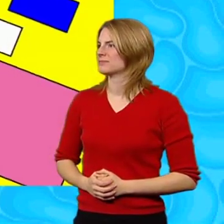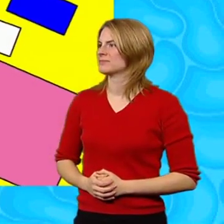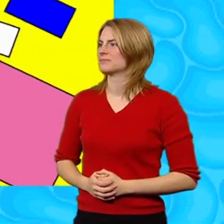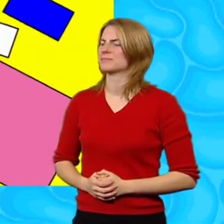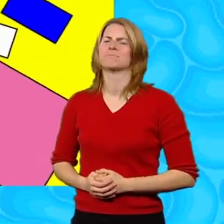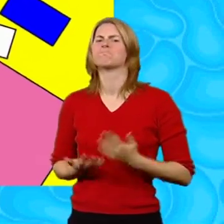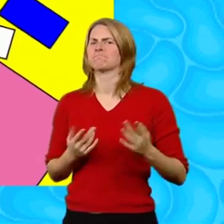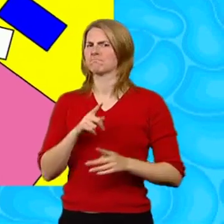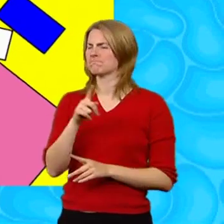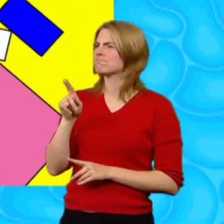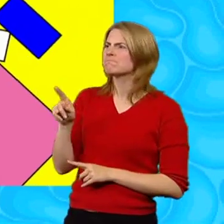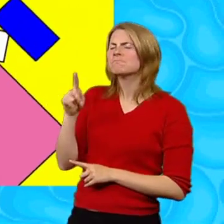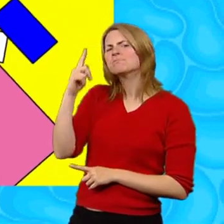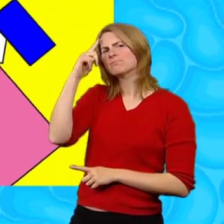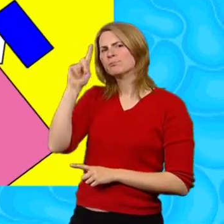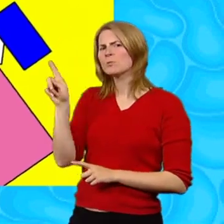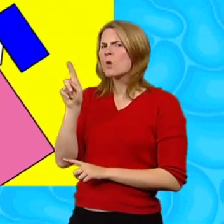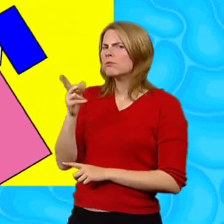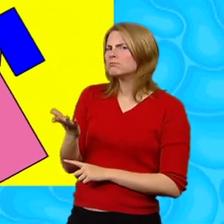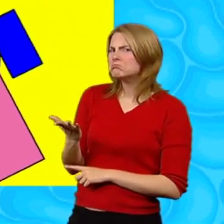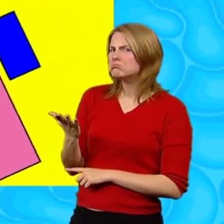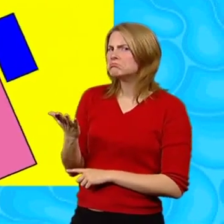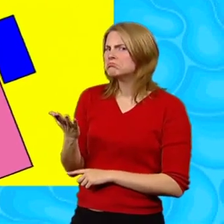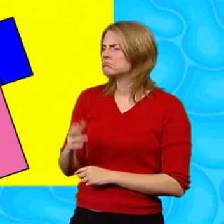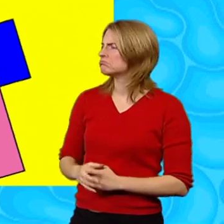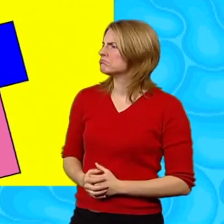What are the rectangles going to make?